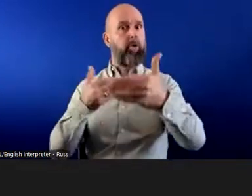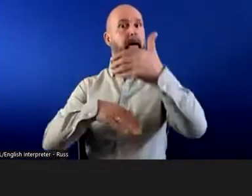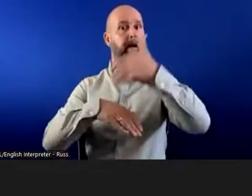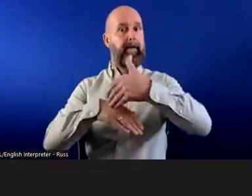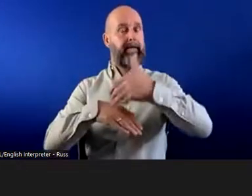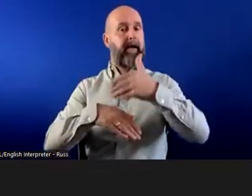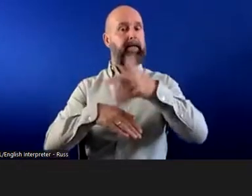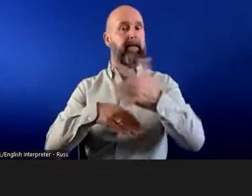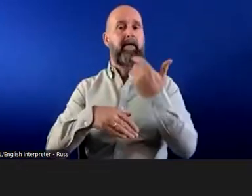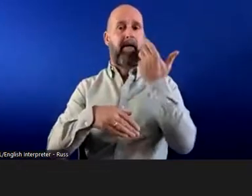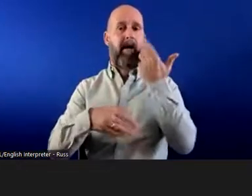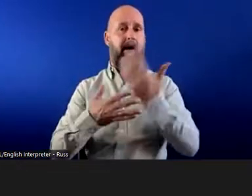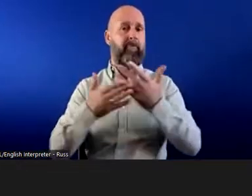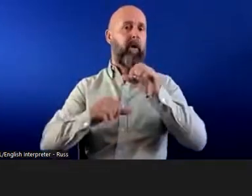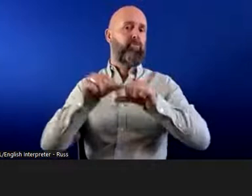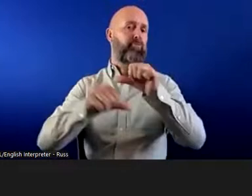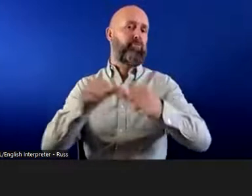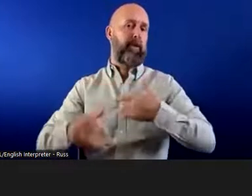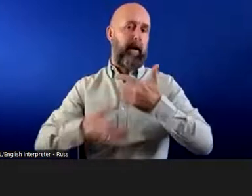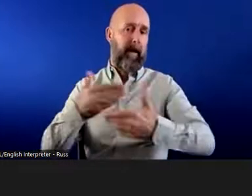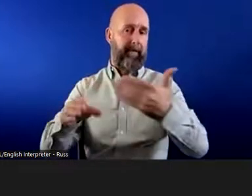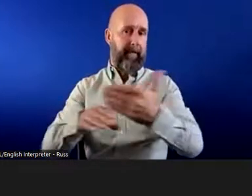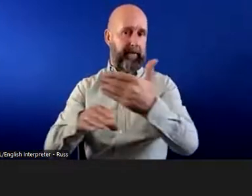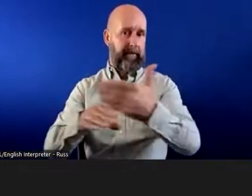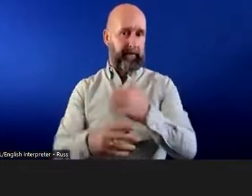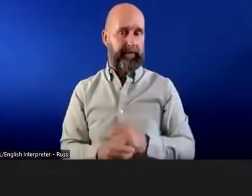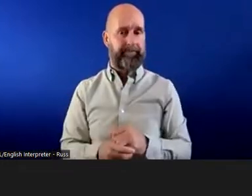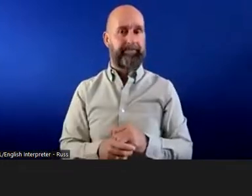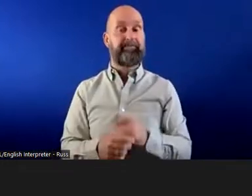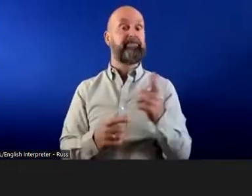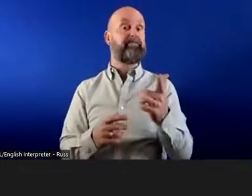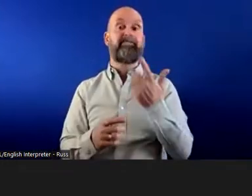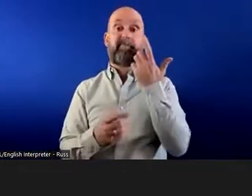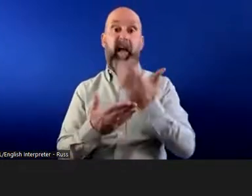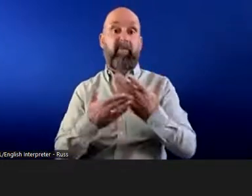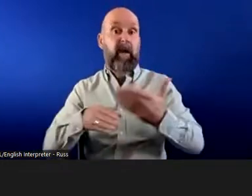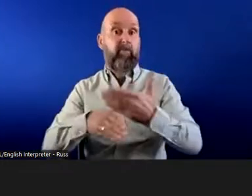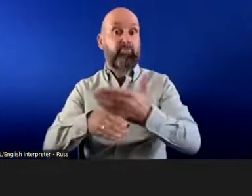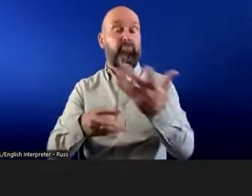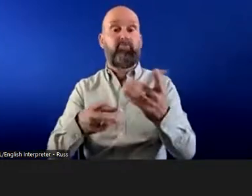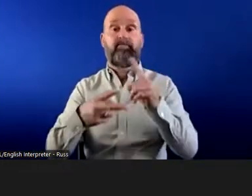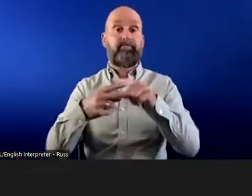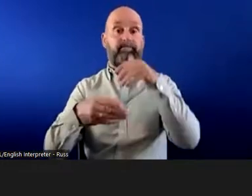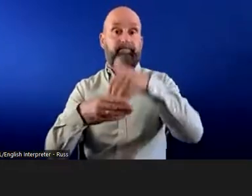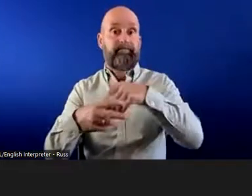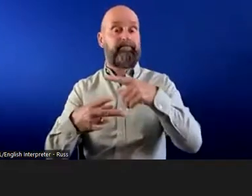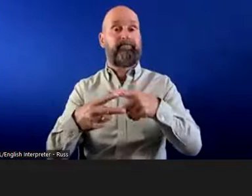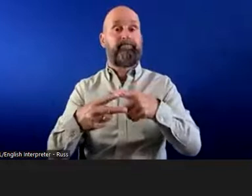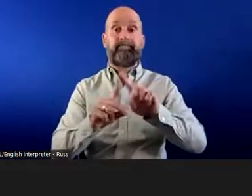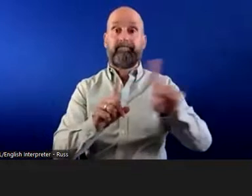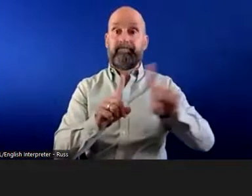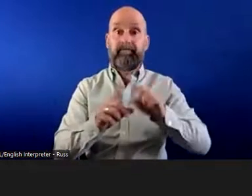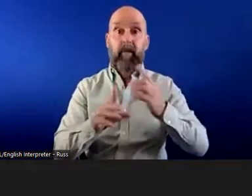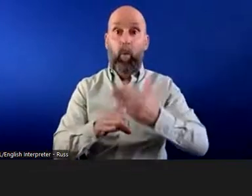on their ability to carry out their normal day to day activities. So their normal day to day activities will, of course, include attending the workplace.